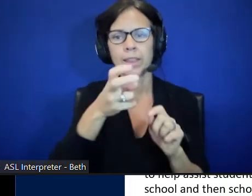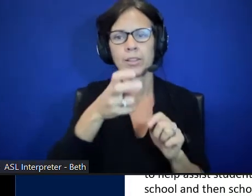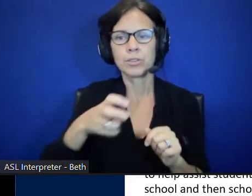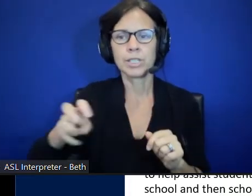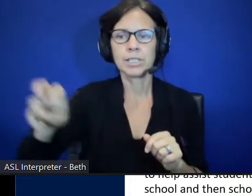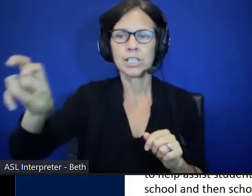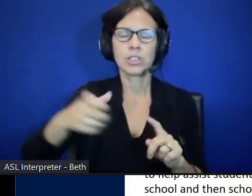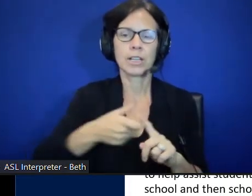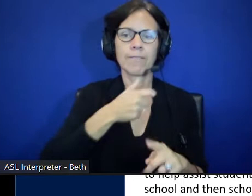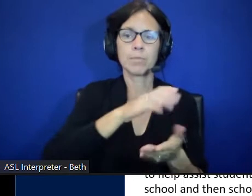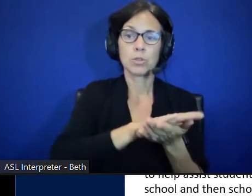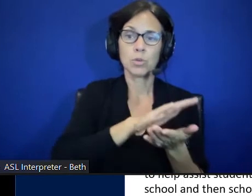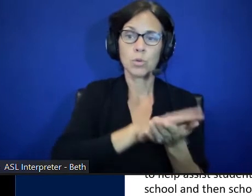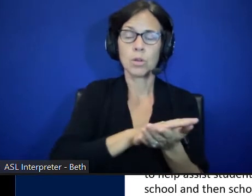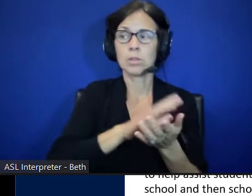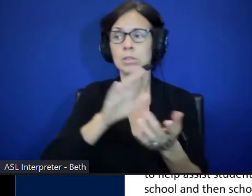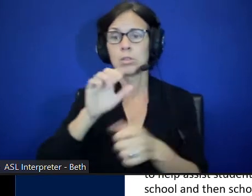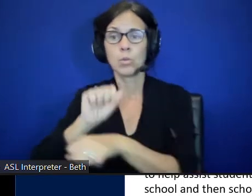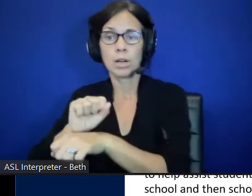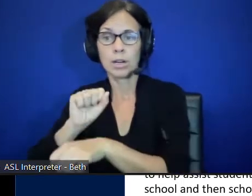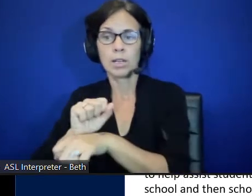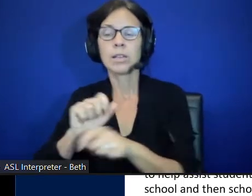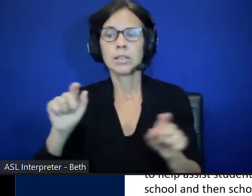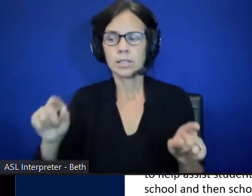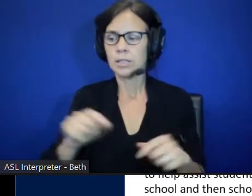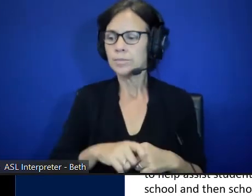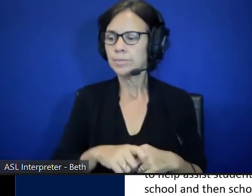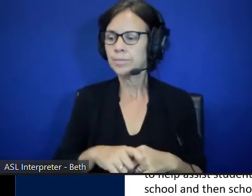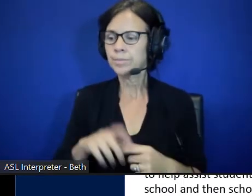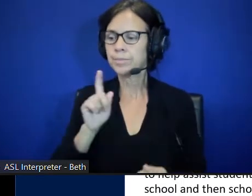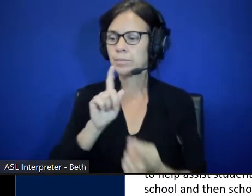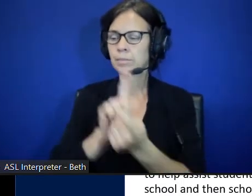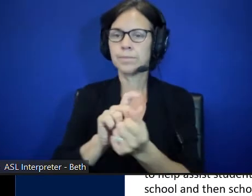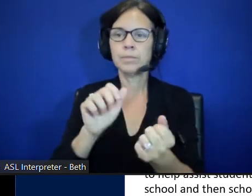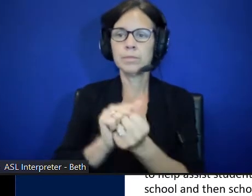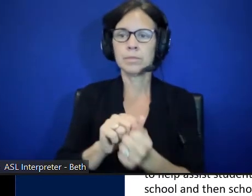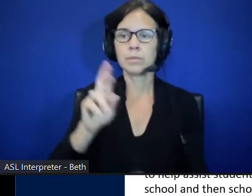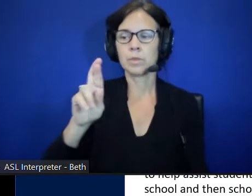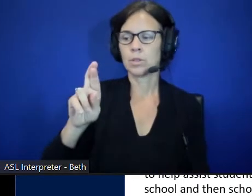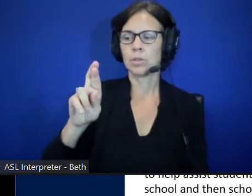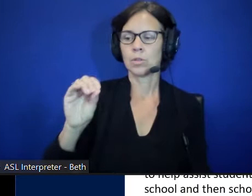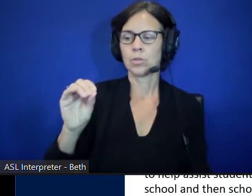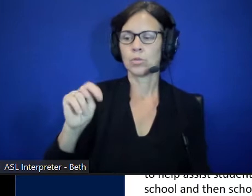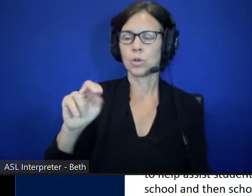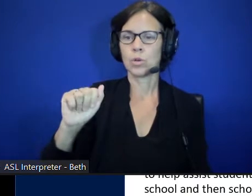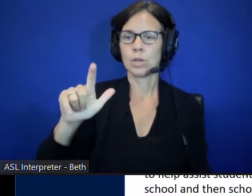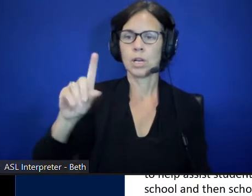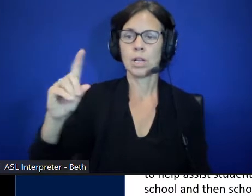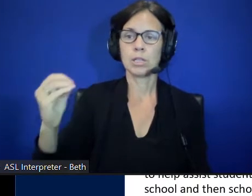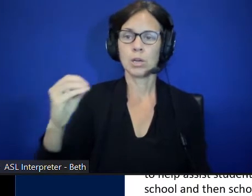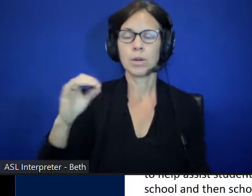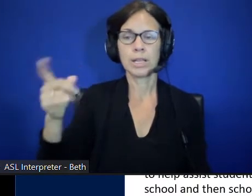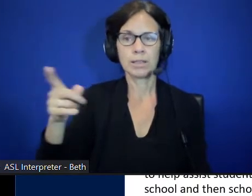from school to work. We went, we went, with Ronaldo, and he spoke to us about how